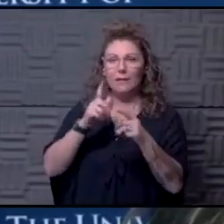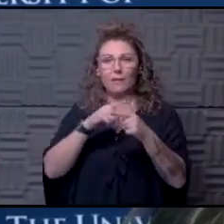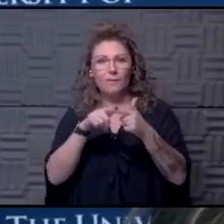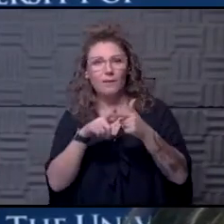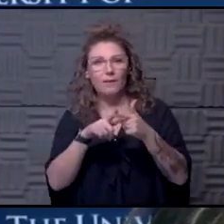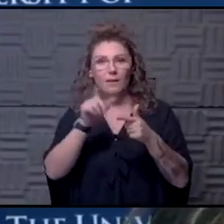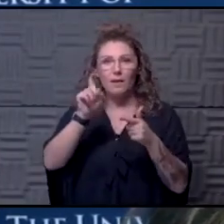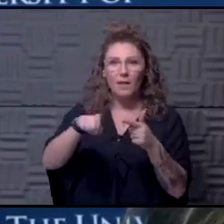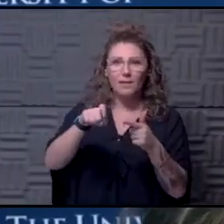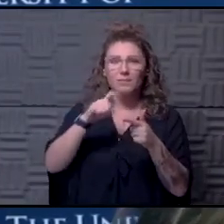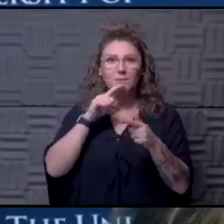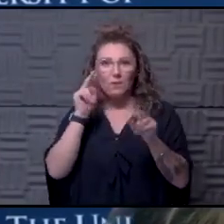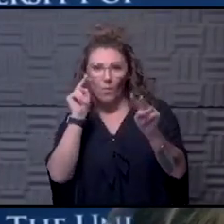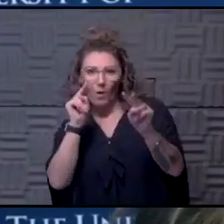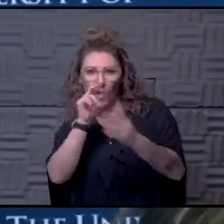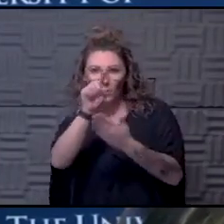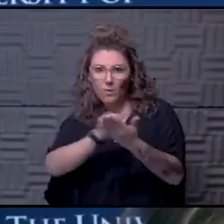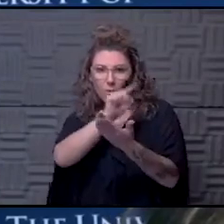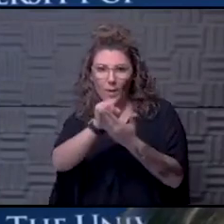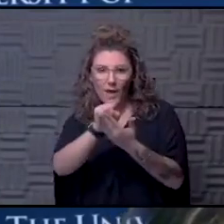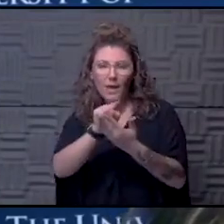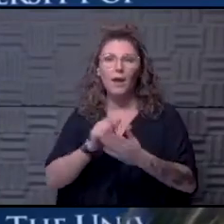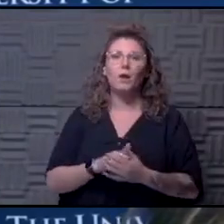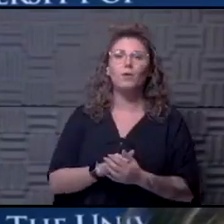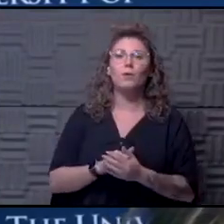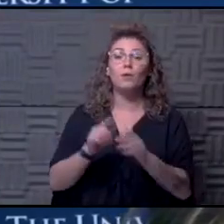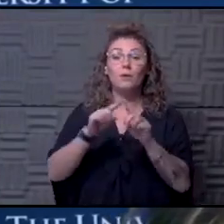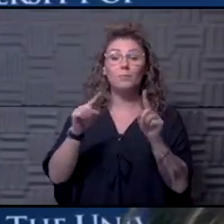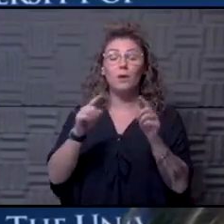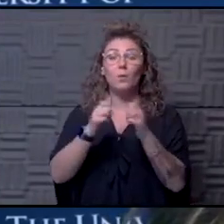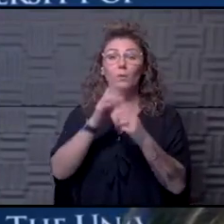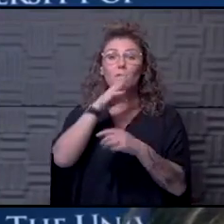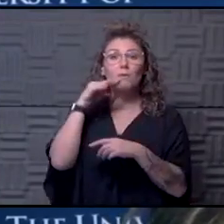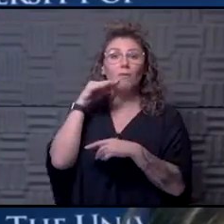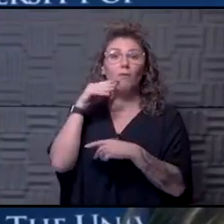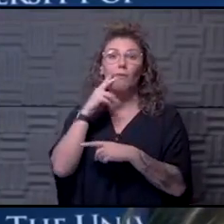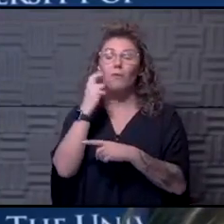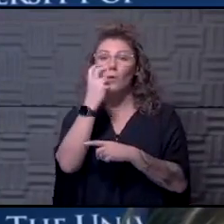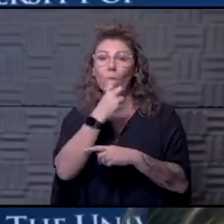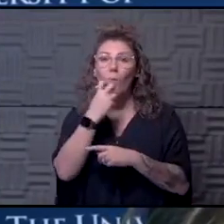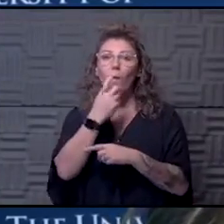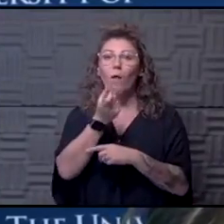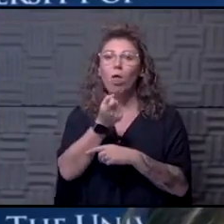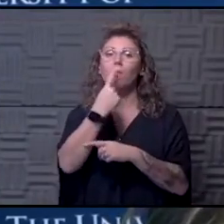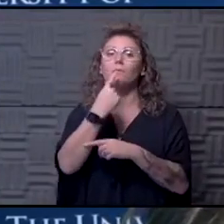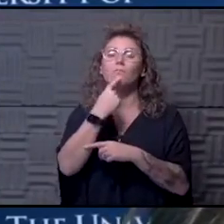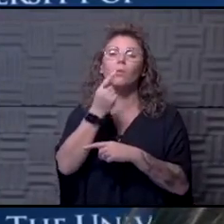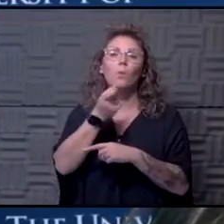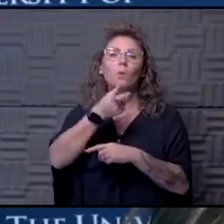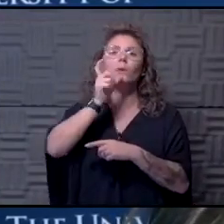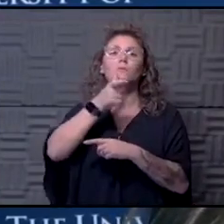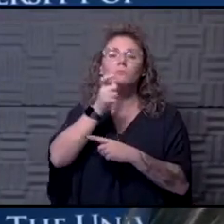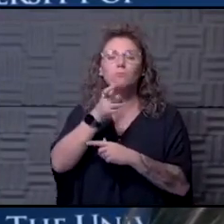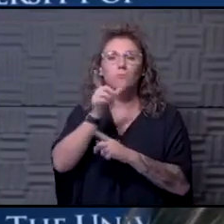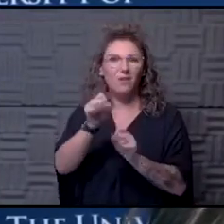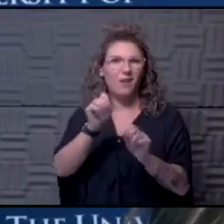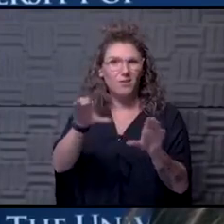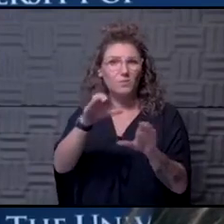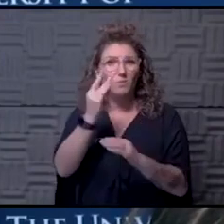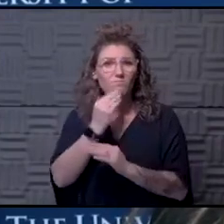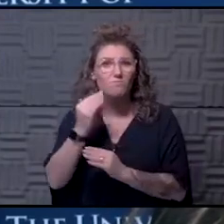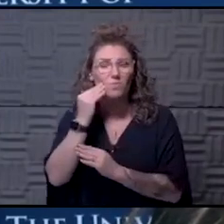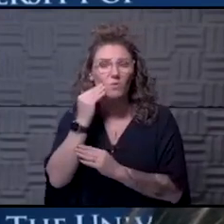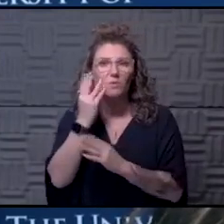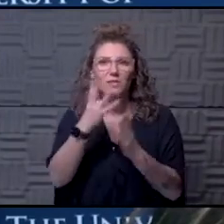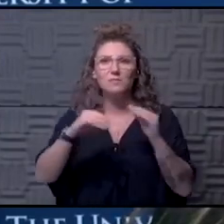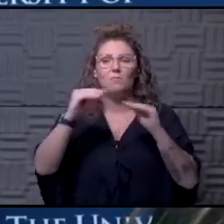to be, you have to be watched for an hour or so, but with these inhaled and oral therapies, you can take them at home. And so they'd be